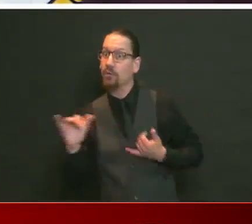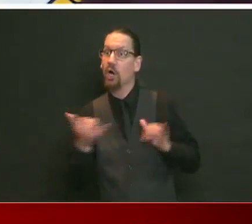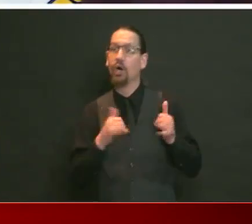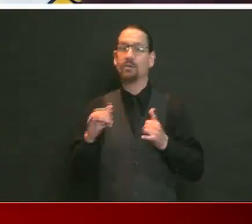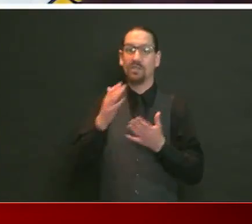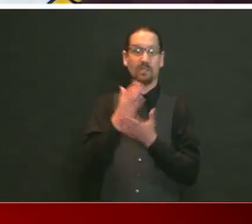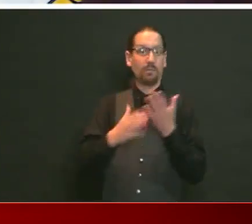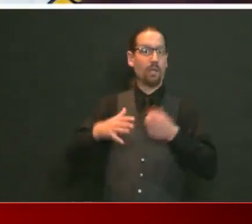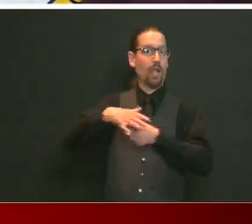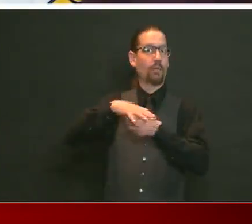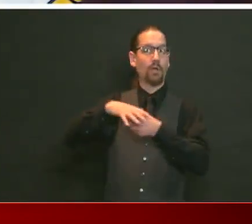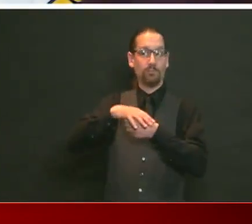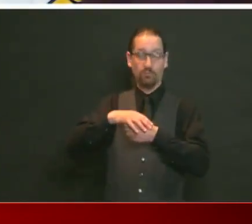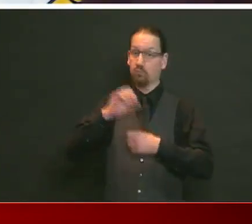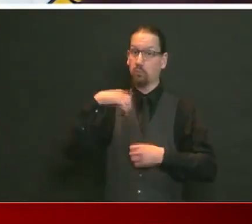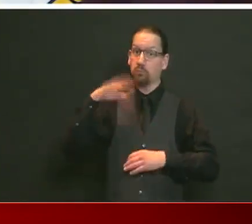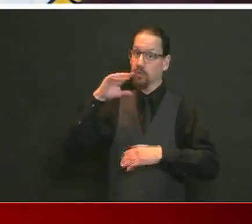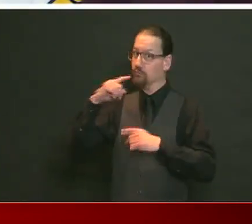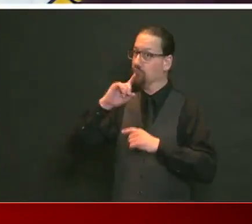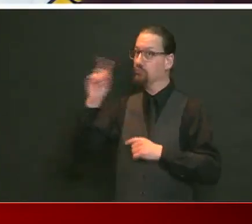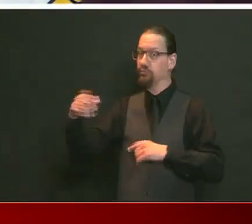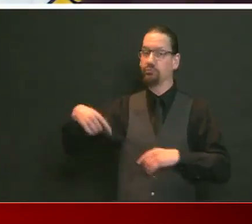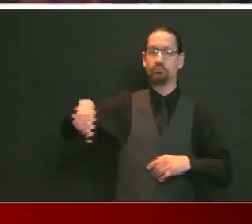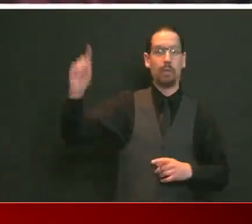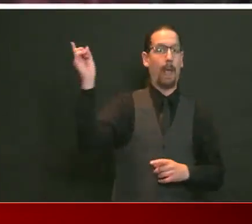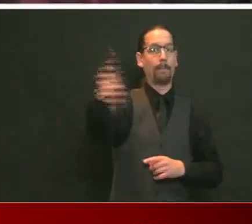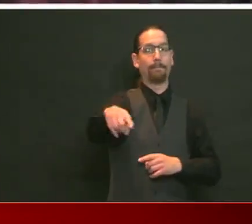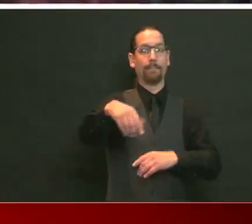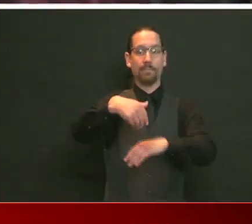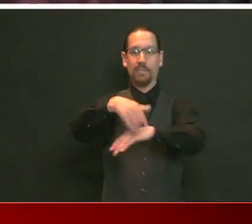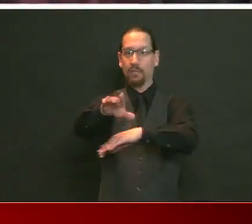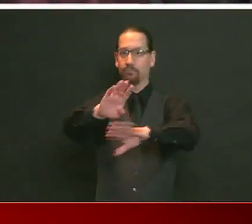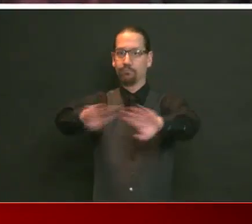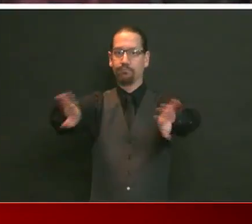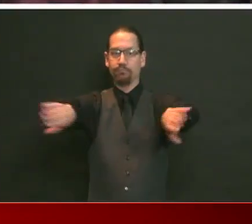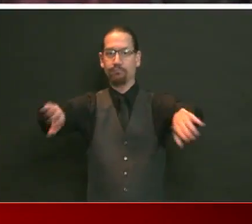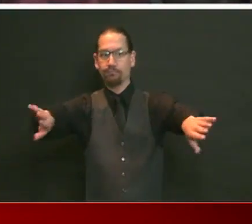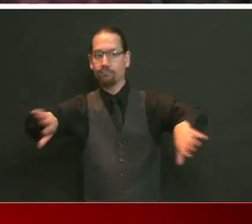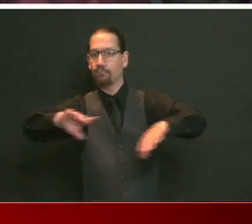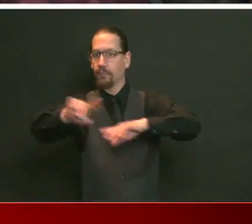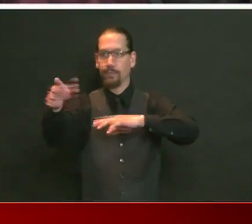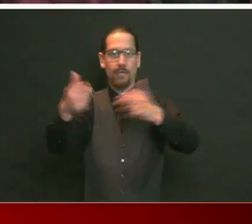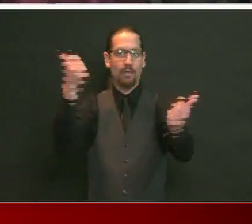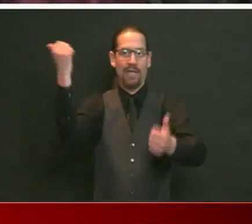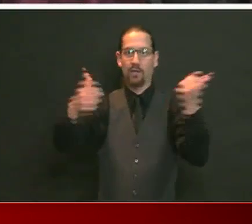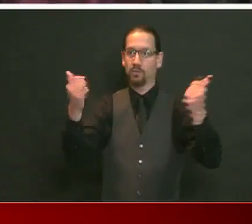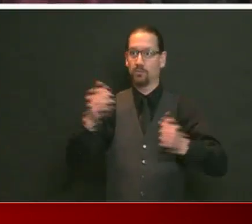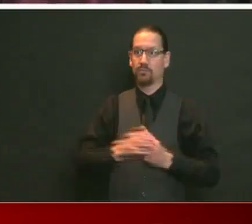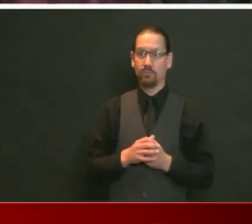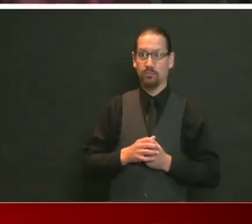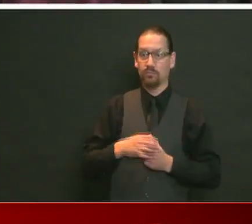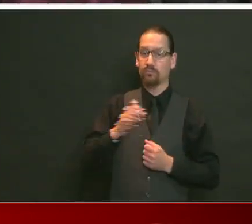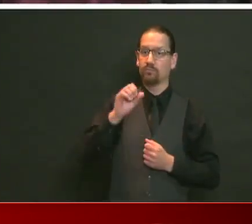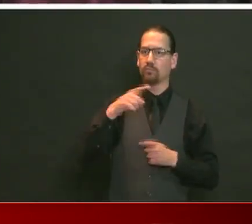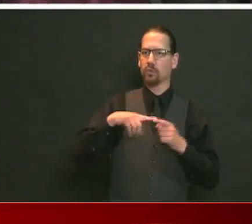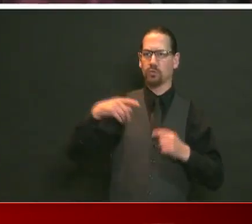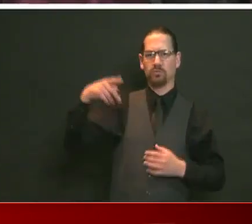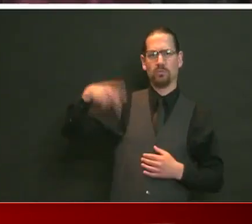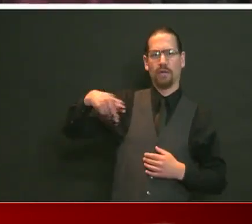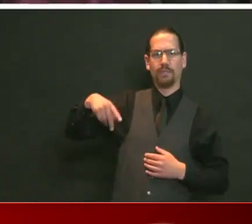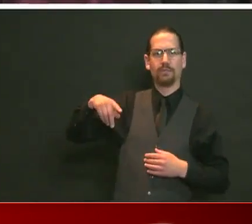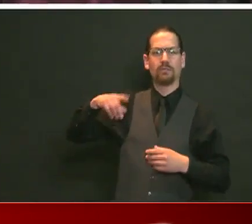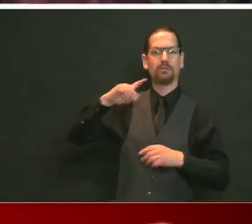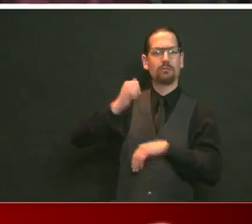and shut them down. And we're going to continue to do that. Just to follow up on it, Providence hasn't issued a single fine yet to anybody. And I know you said that's not the